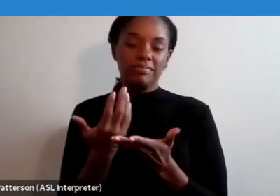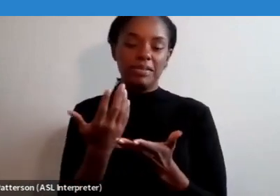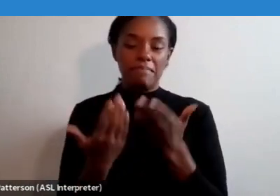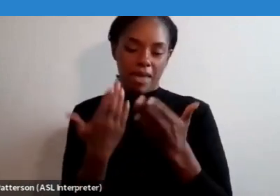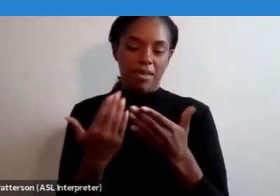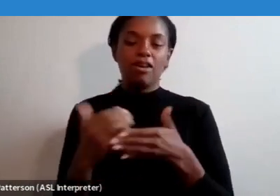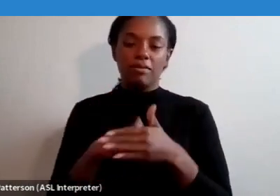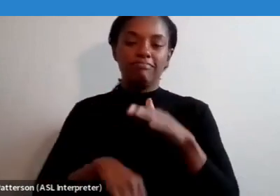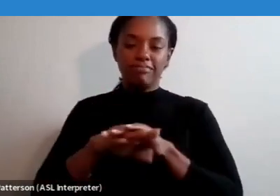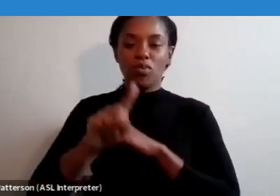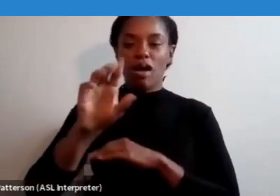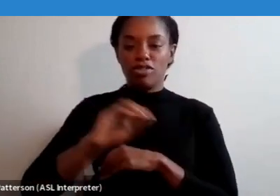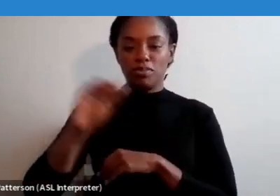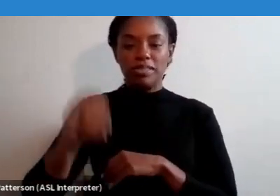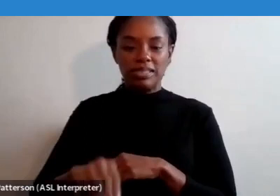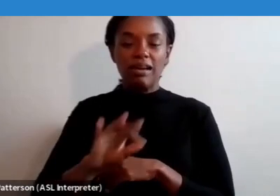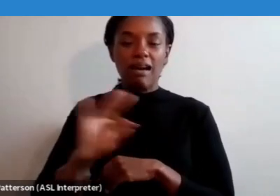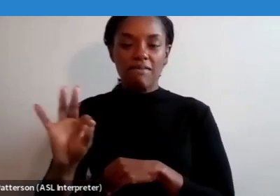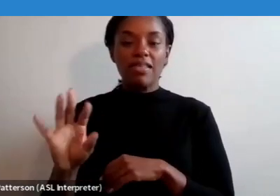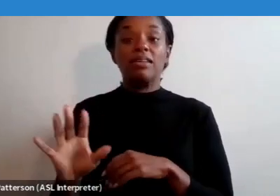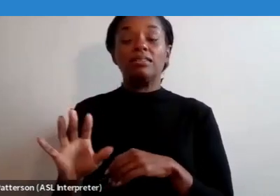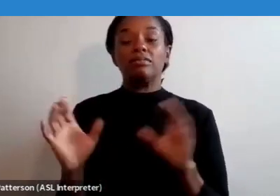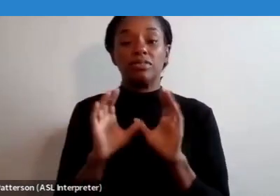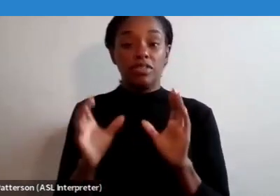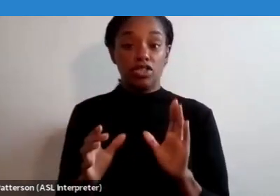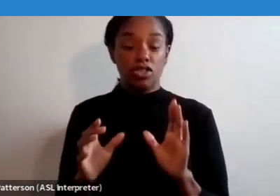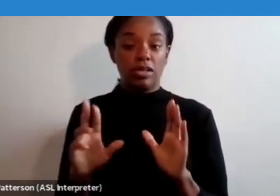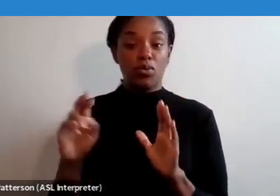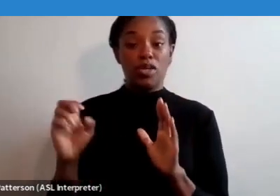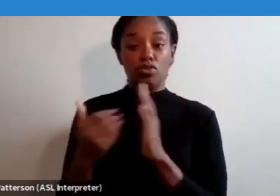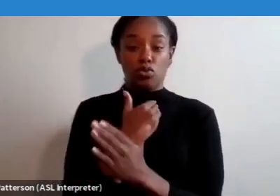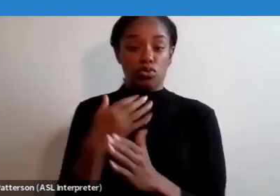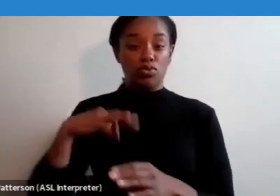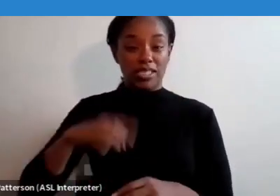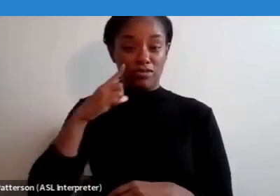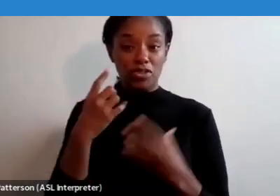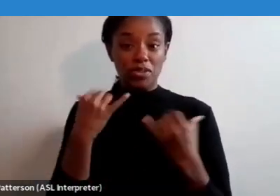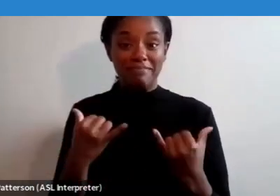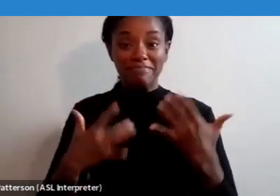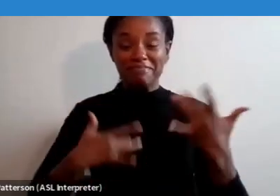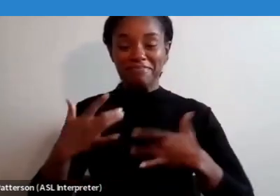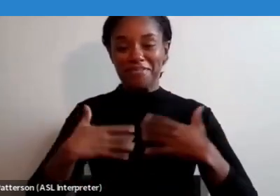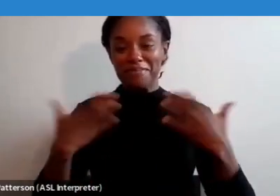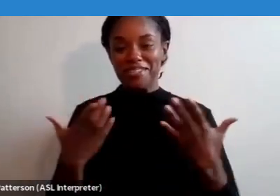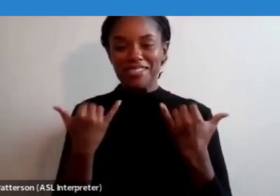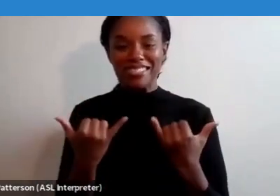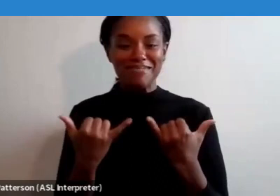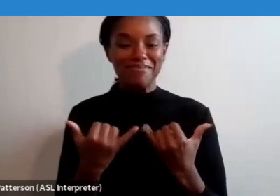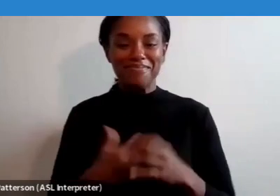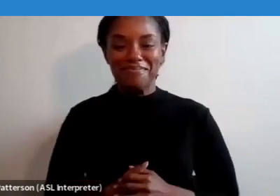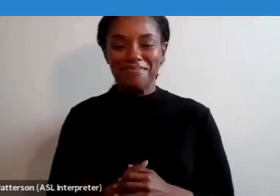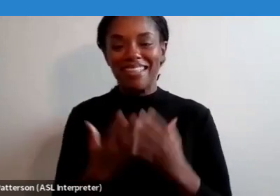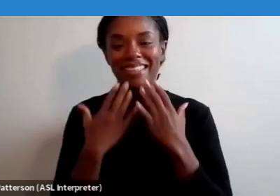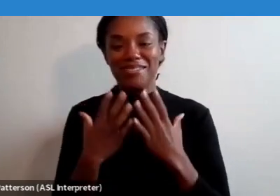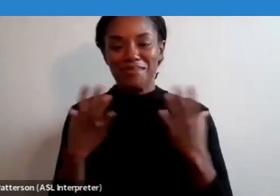CE hours required for certification renewal just today. How exciting to be here with you right here and right now. Thank